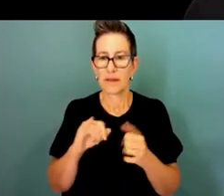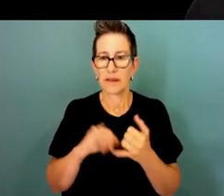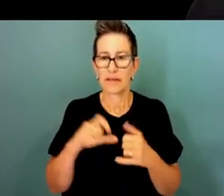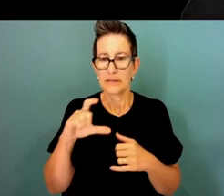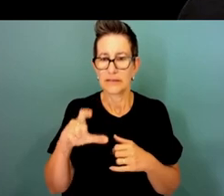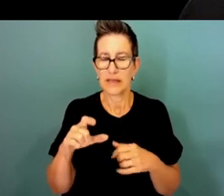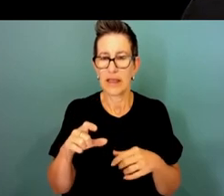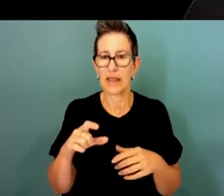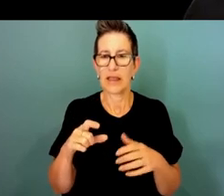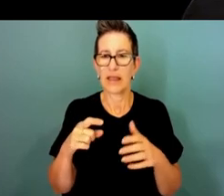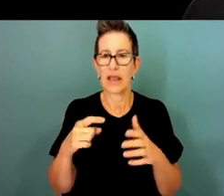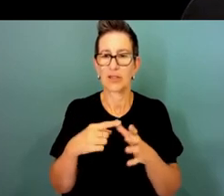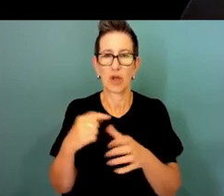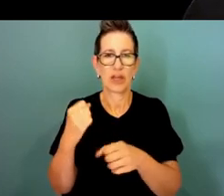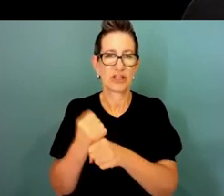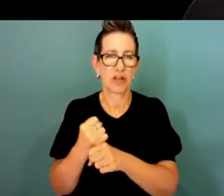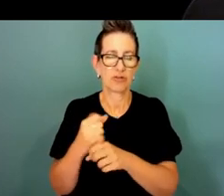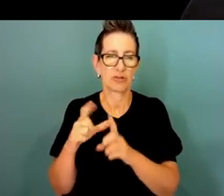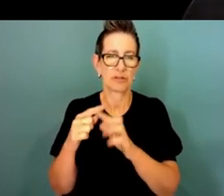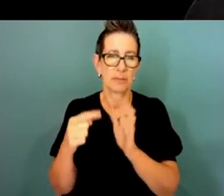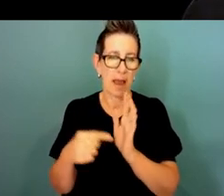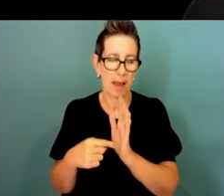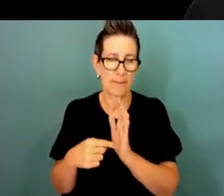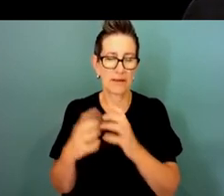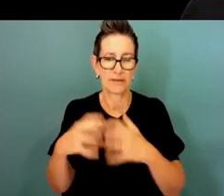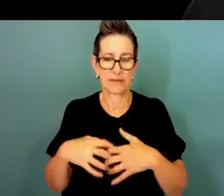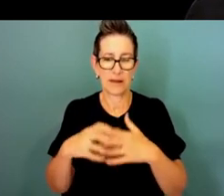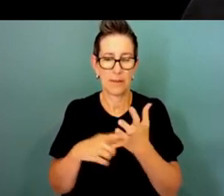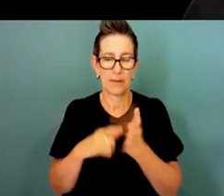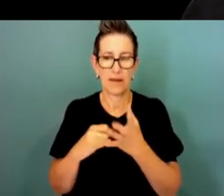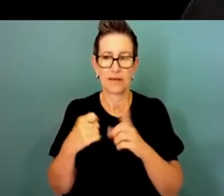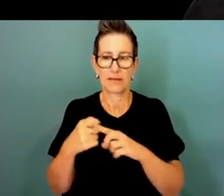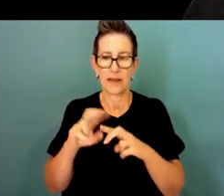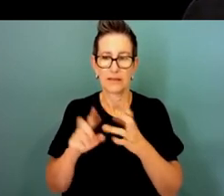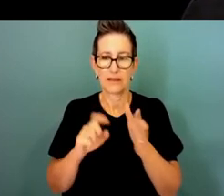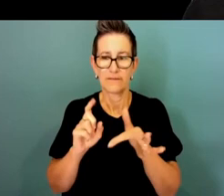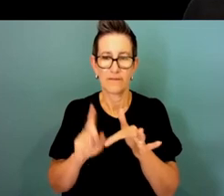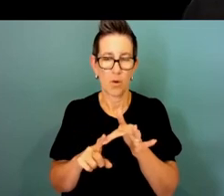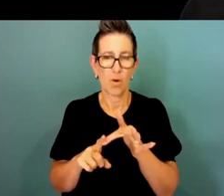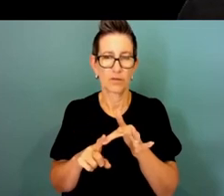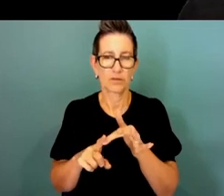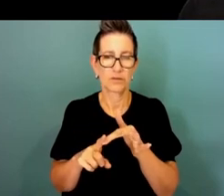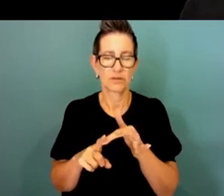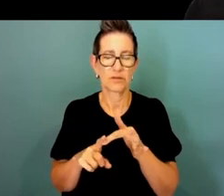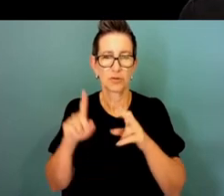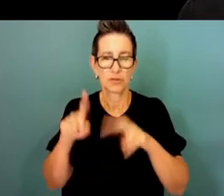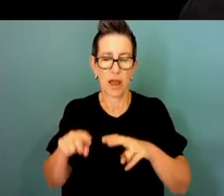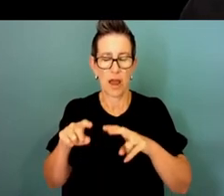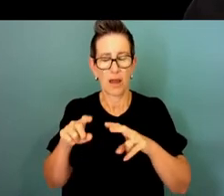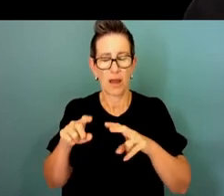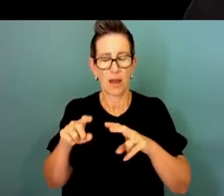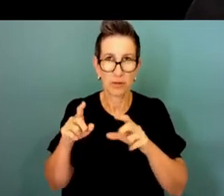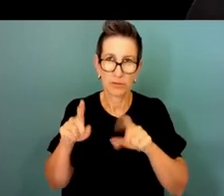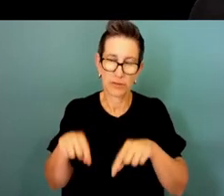General's Department have established a task force to start working through some of these issues but obviously we have to wait